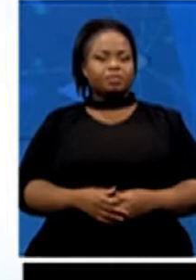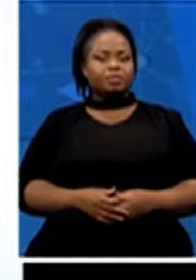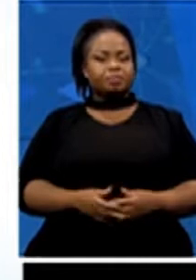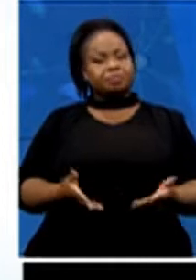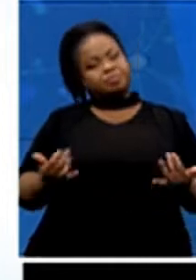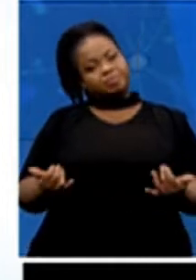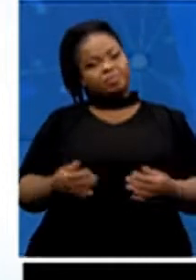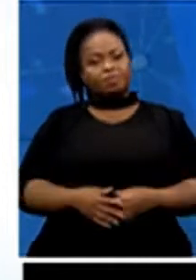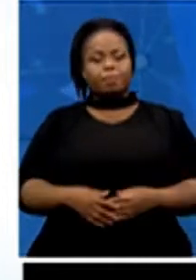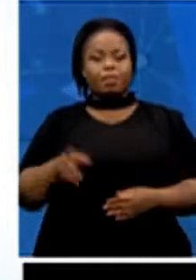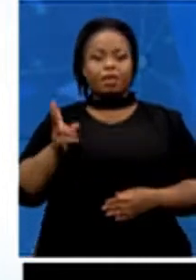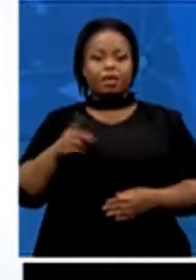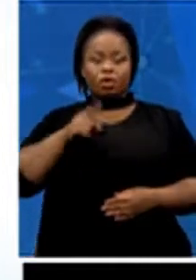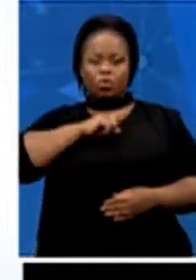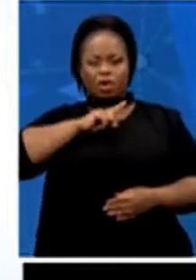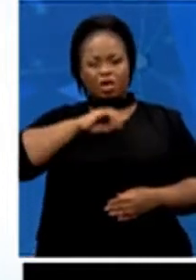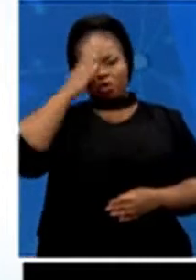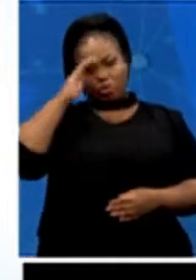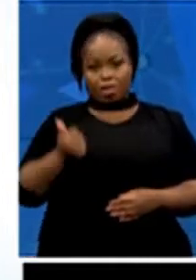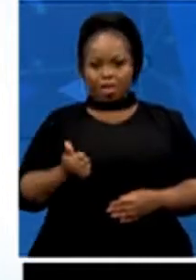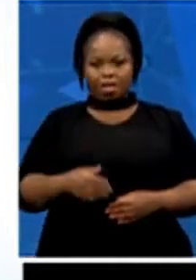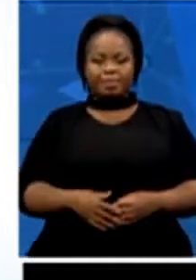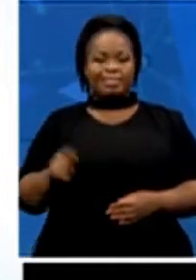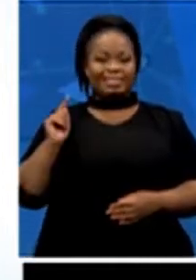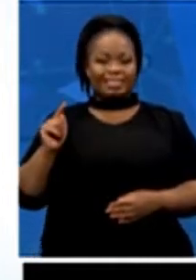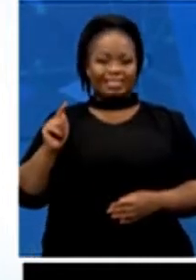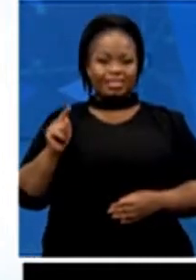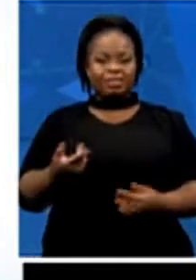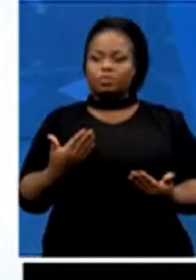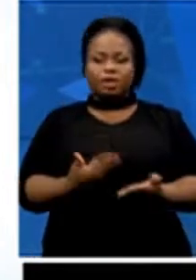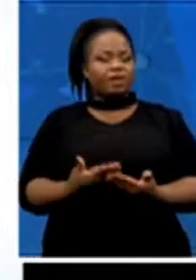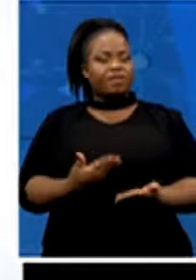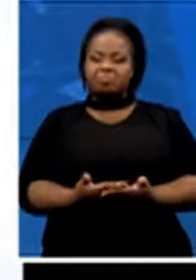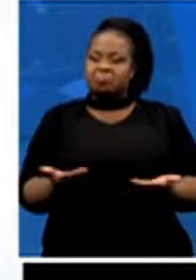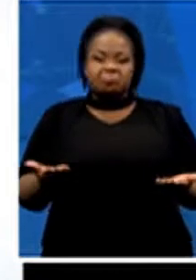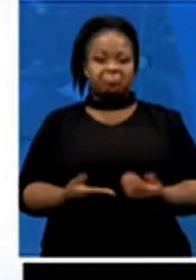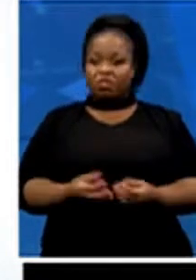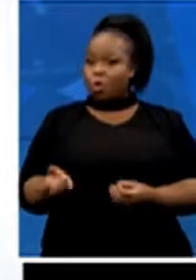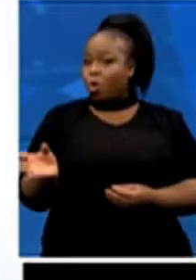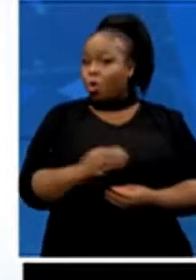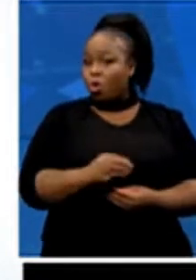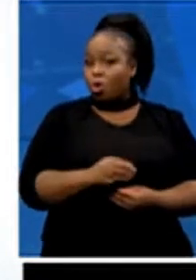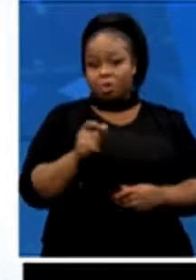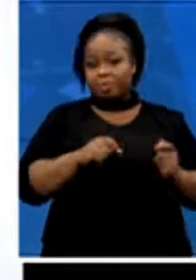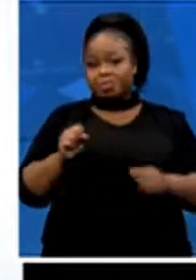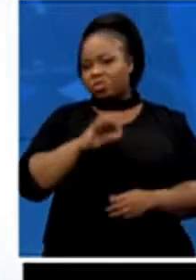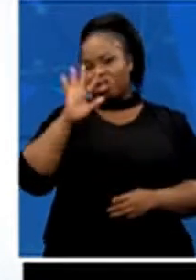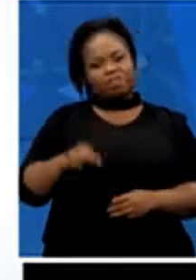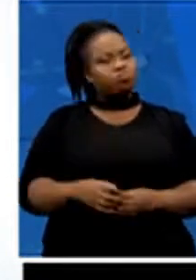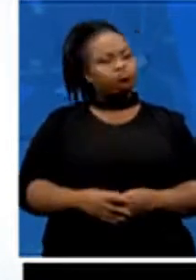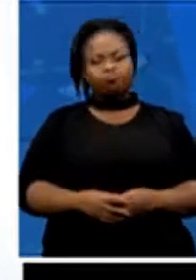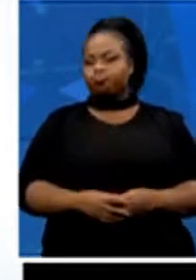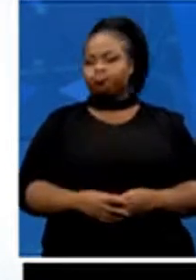this is not available to the vast majority of South African youngsters. And